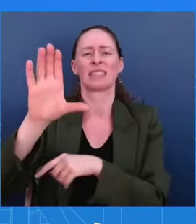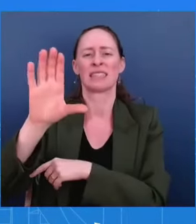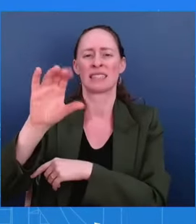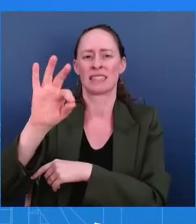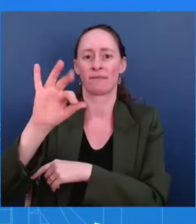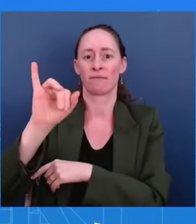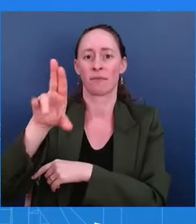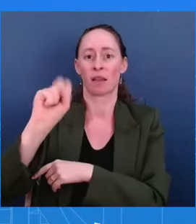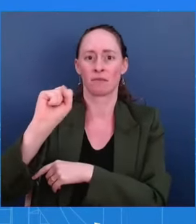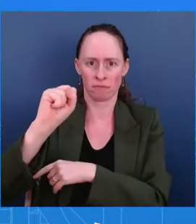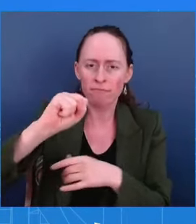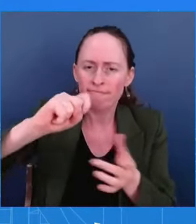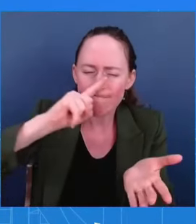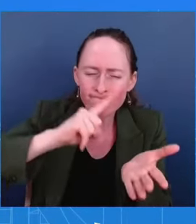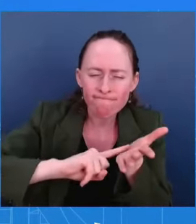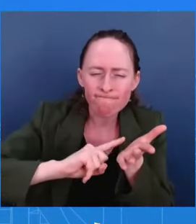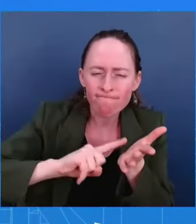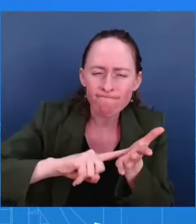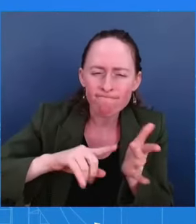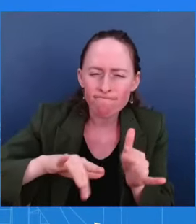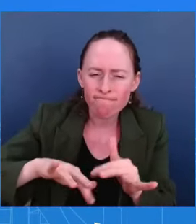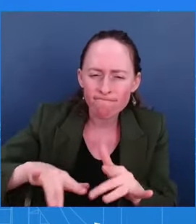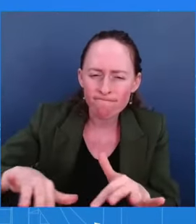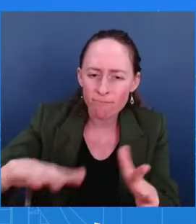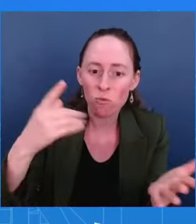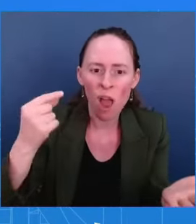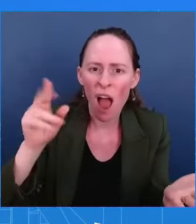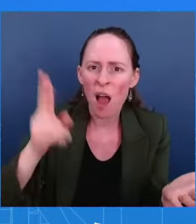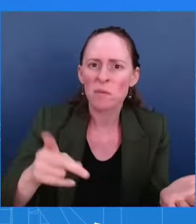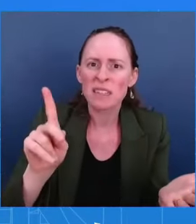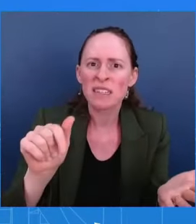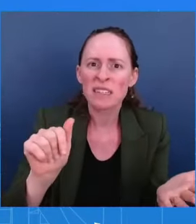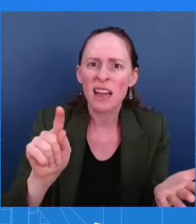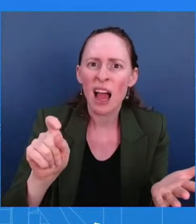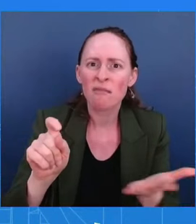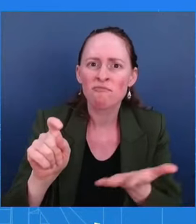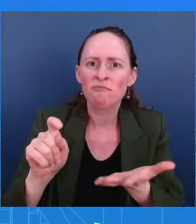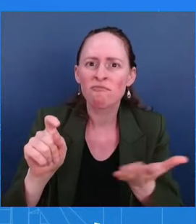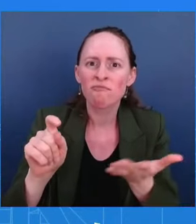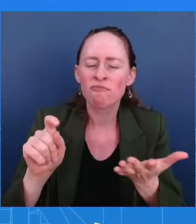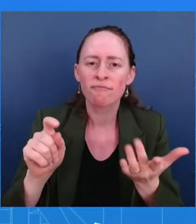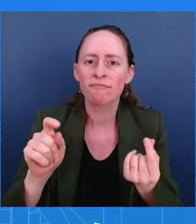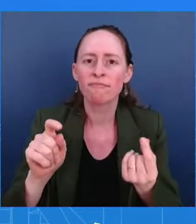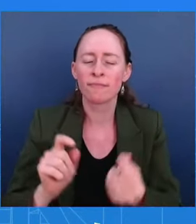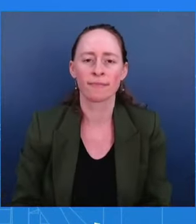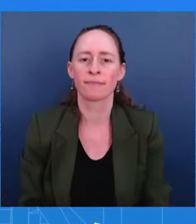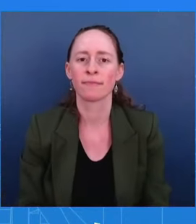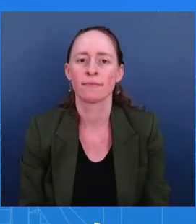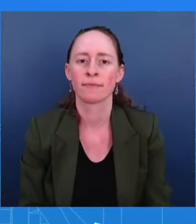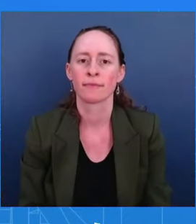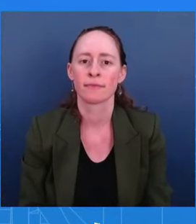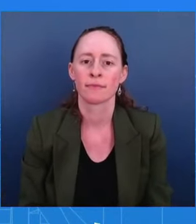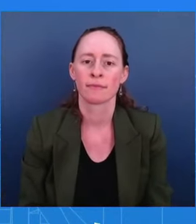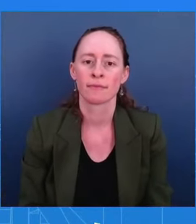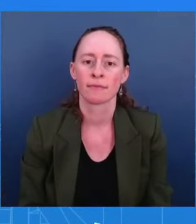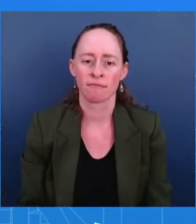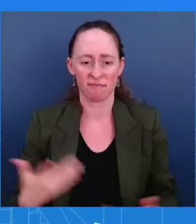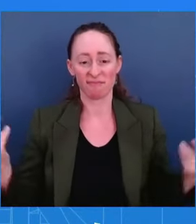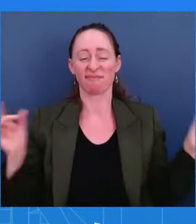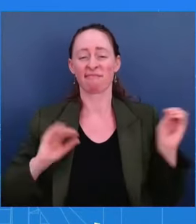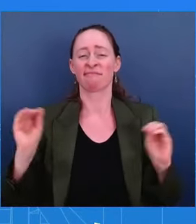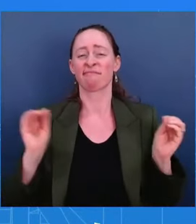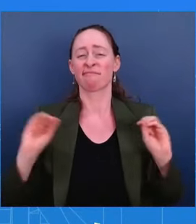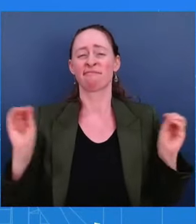I don't have any news to make today on any anything like that. The CFIUS review, as you know, is incredibly independent.